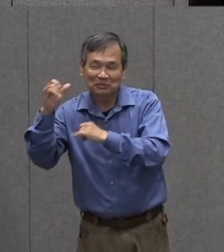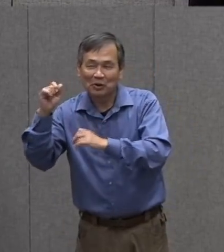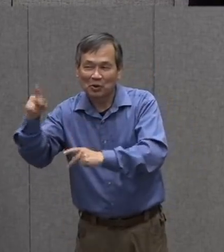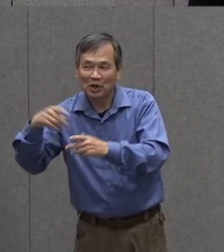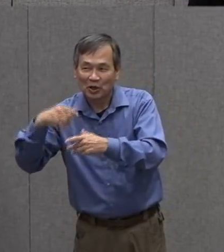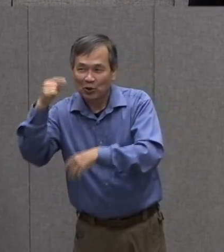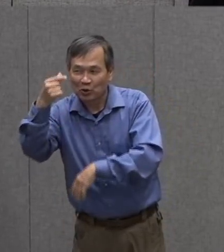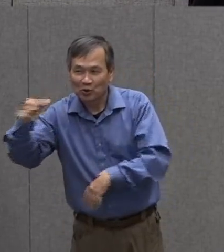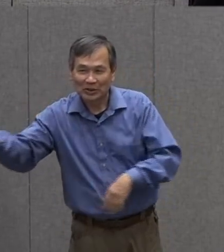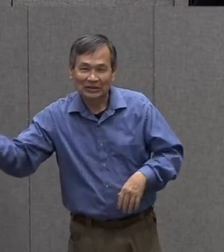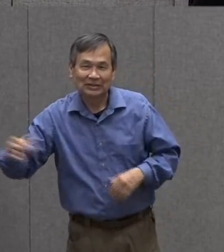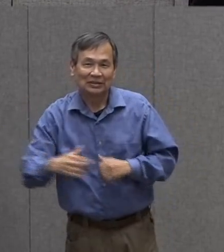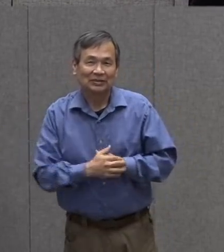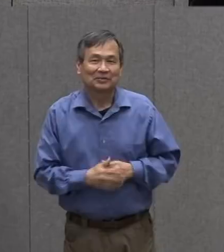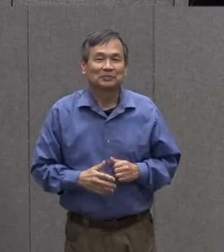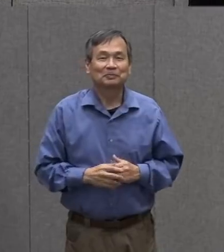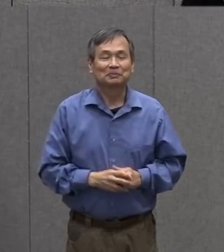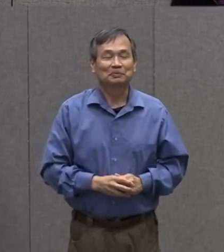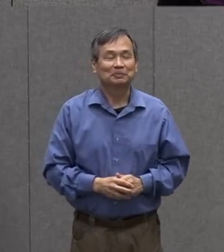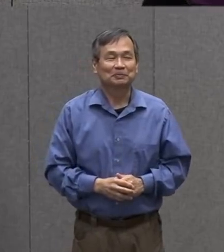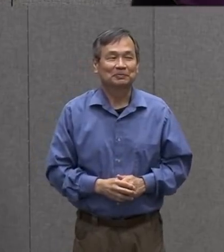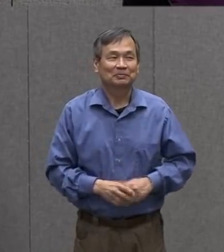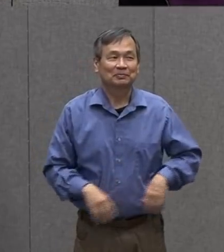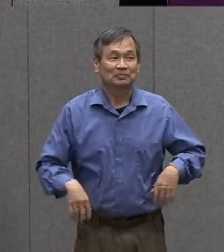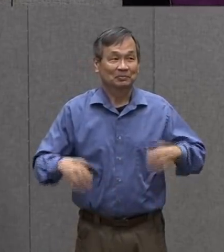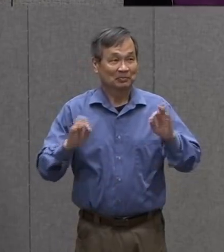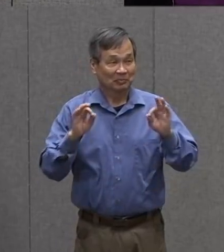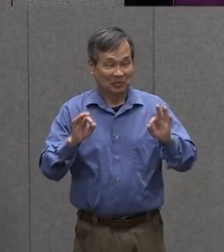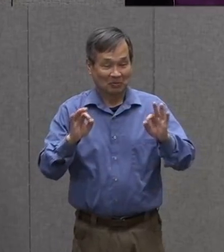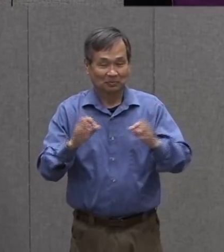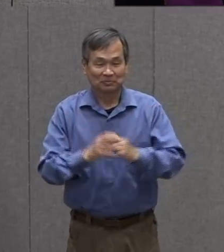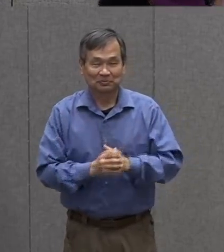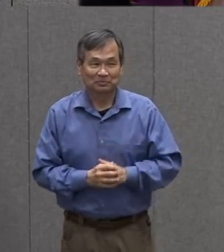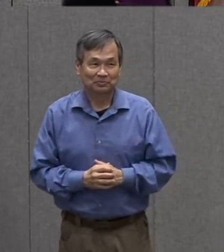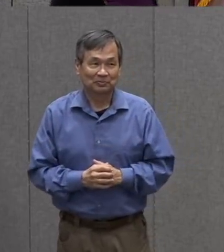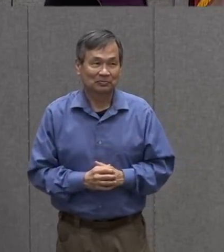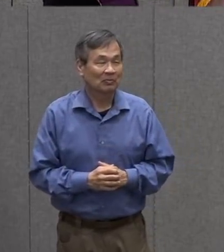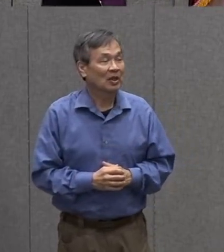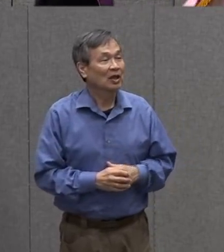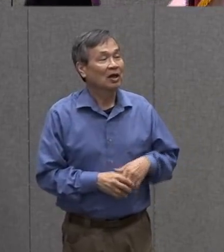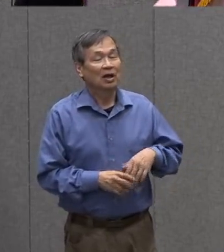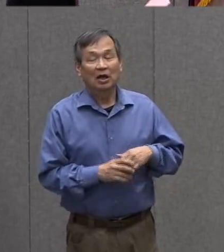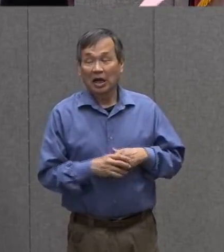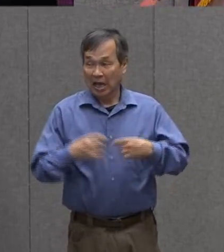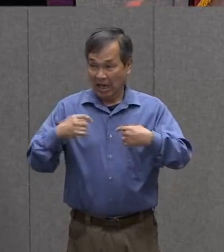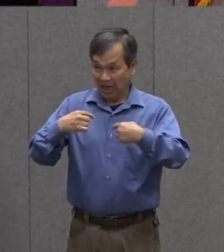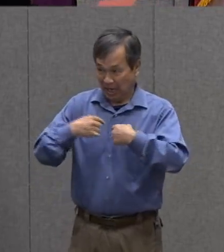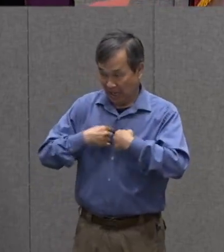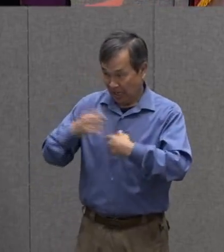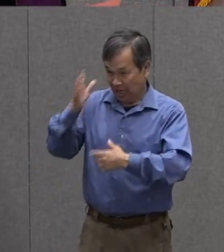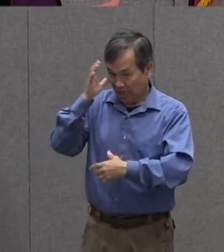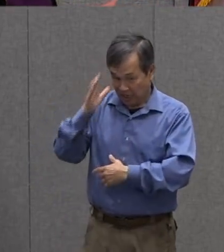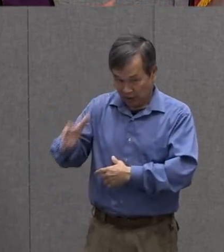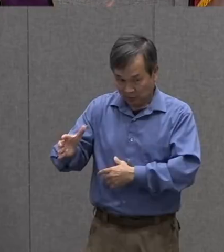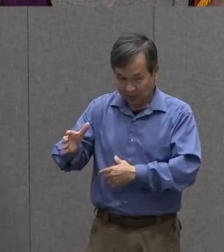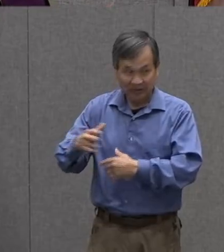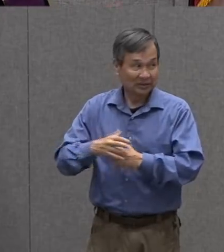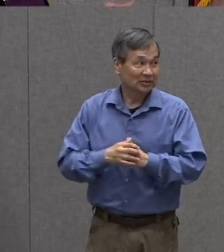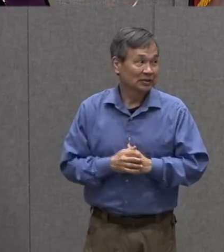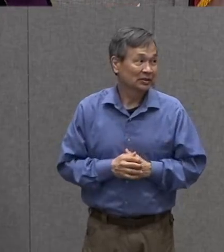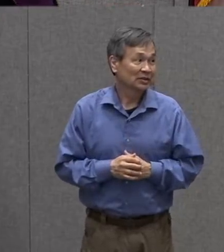okay that i will see okay so miss roxanne i'm going to be referring to